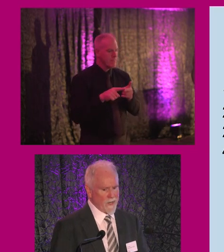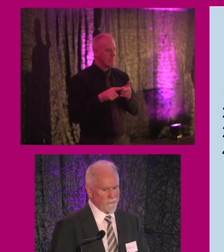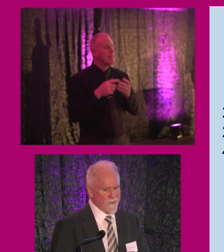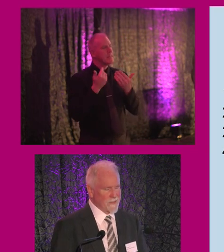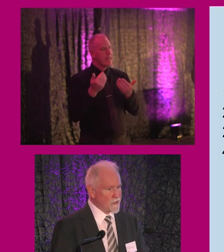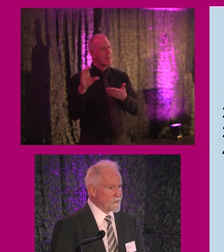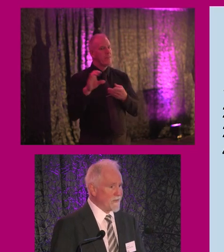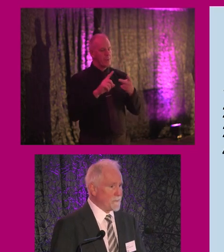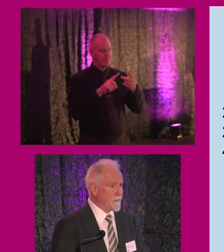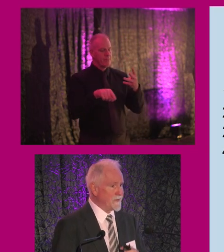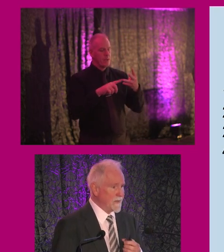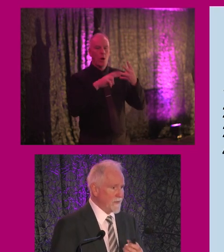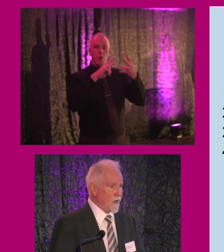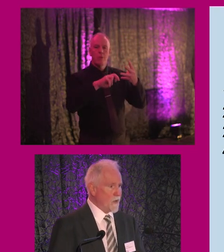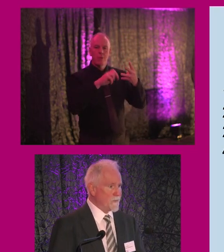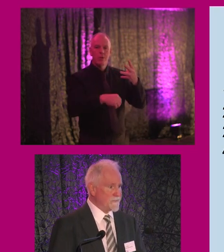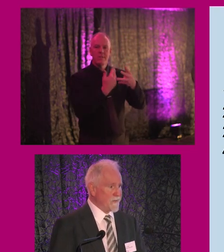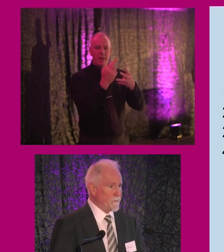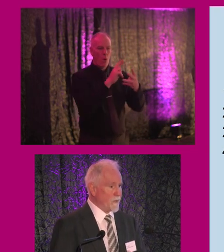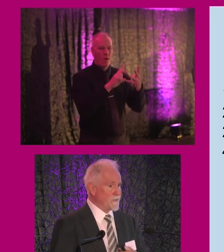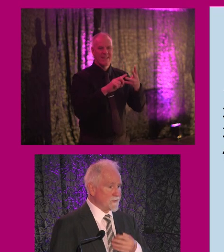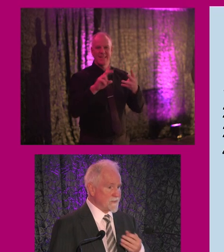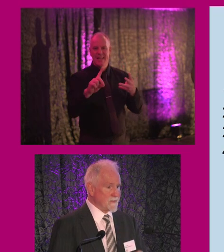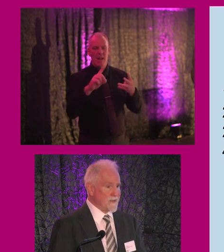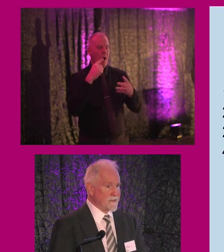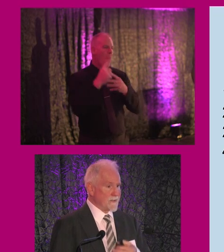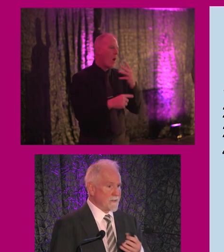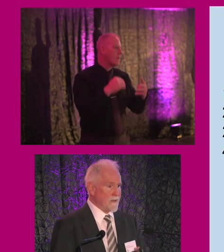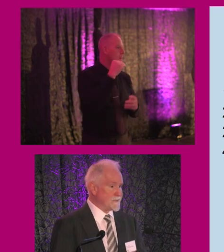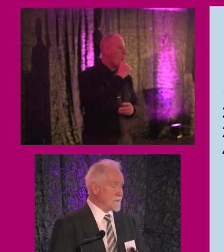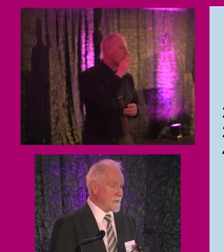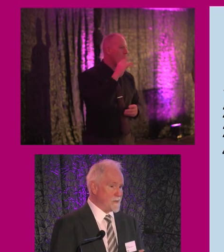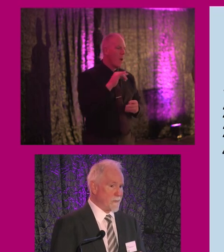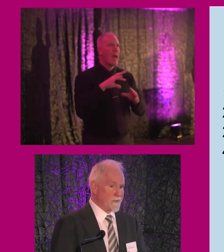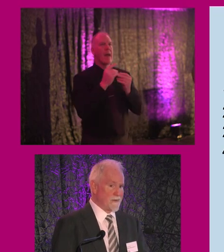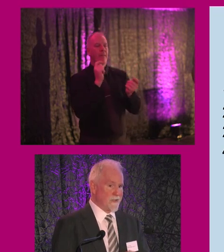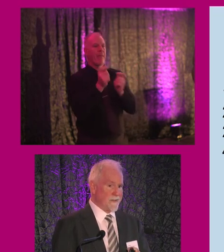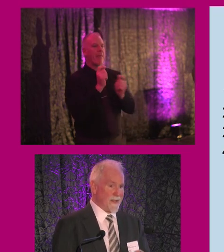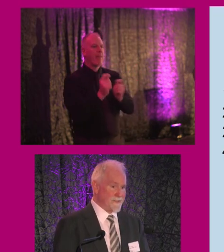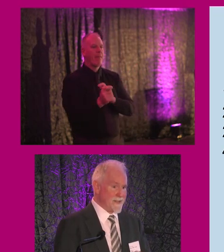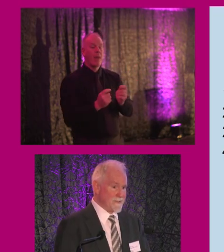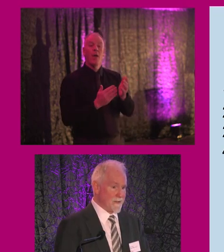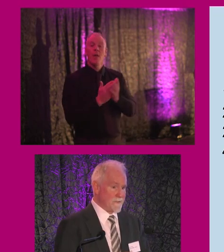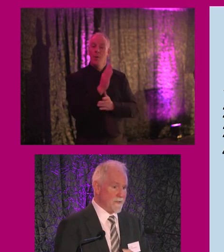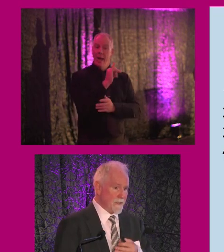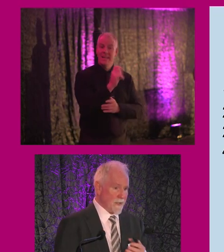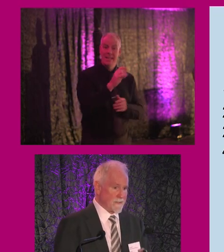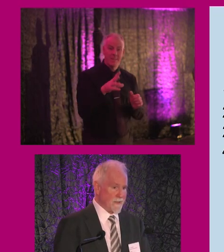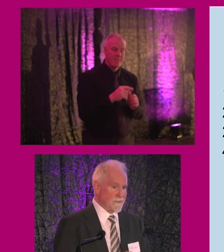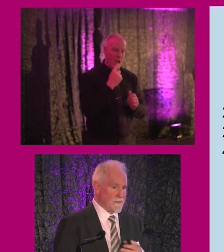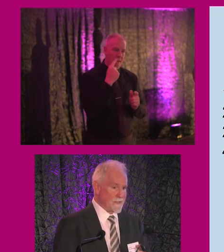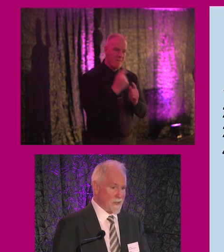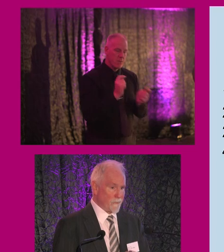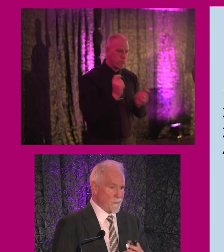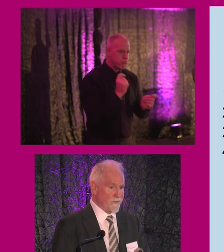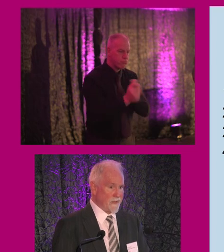required research development. Always very important because things constantly, particularly in the IT sector, is